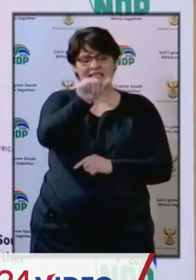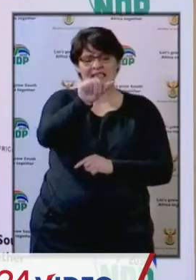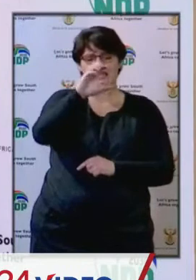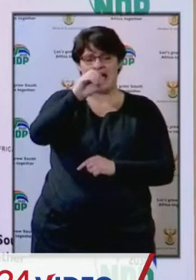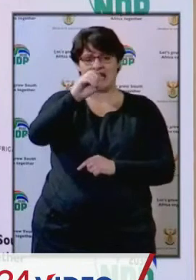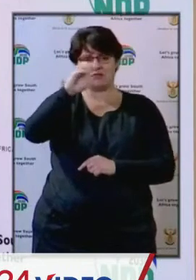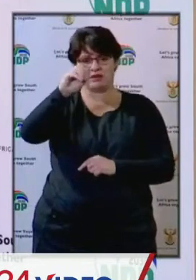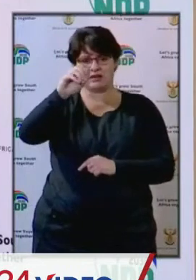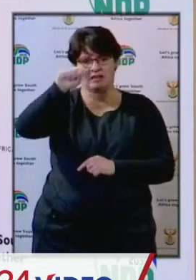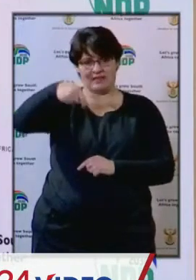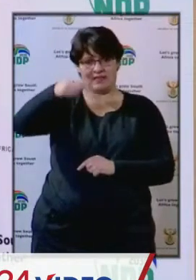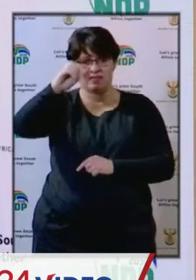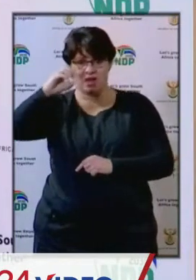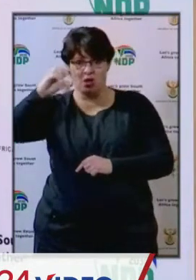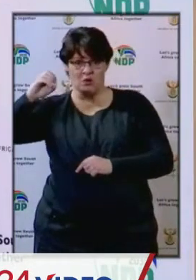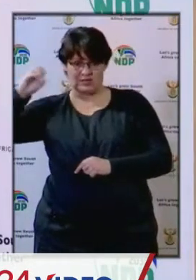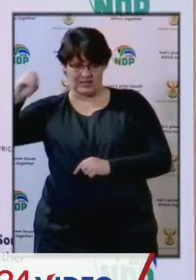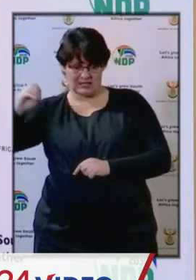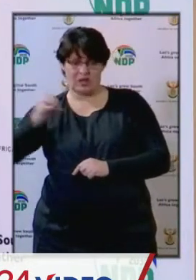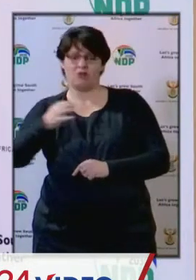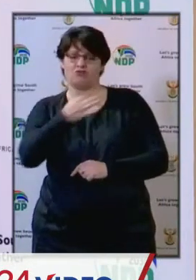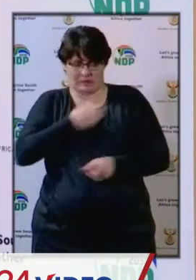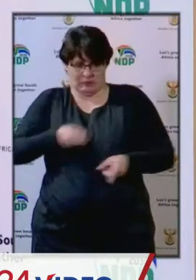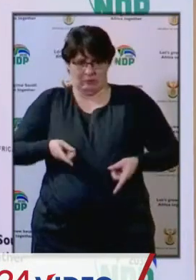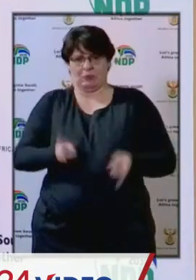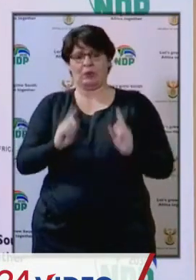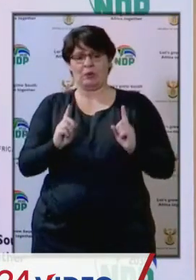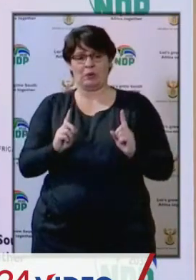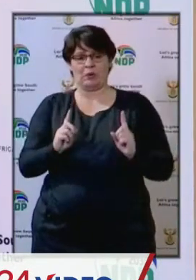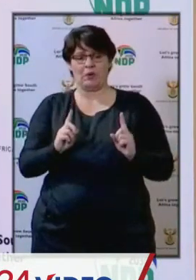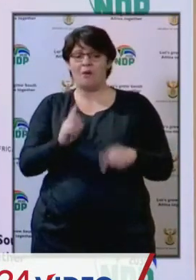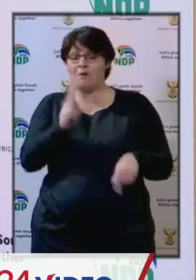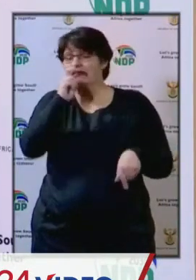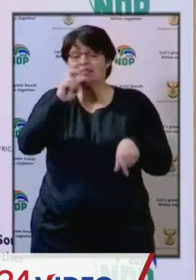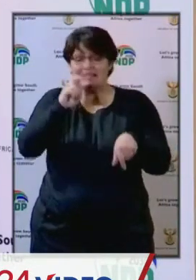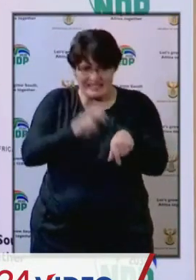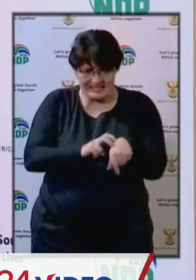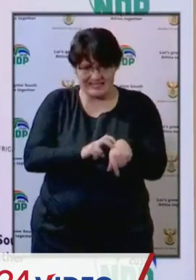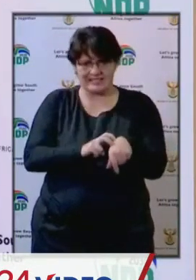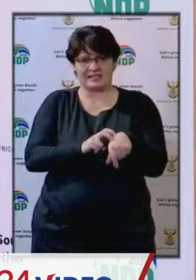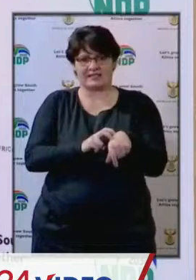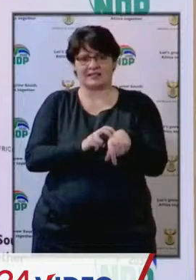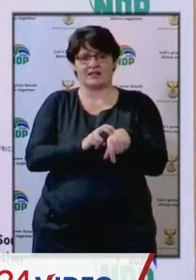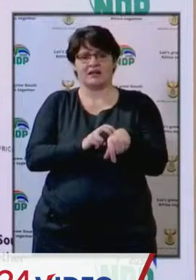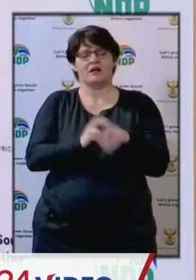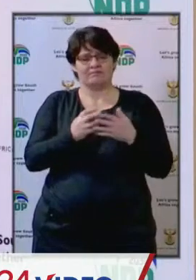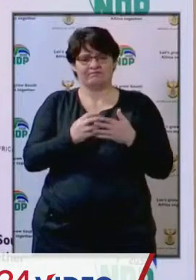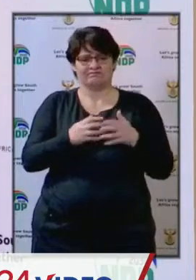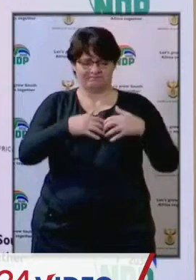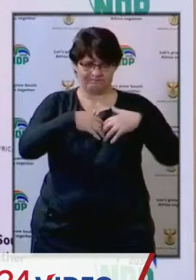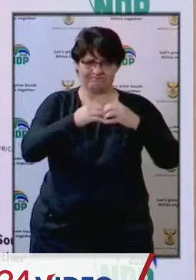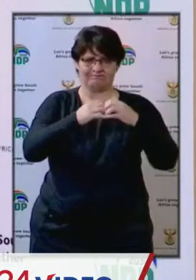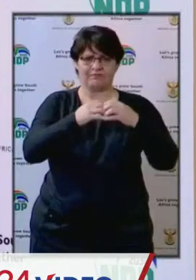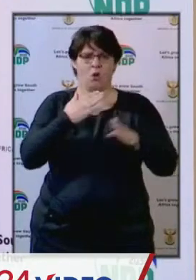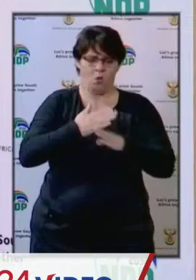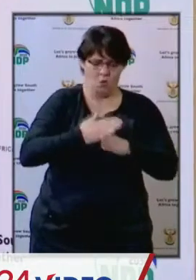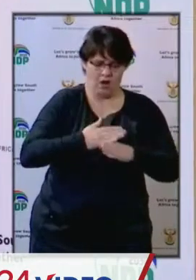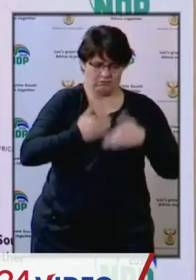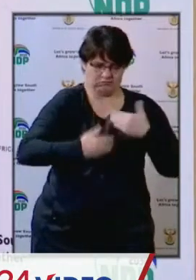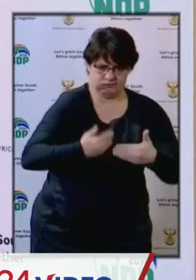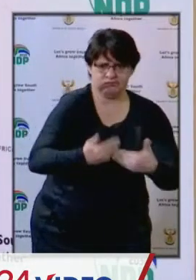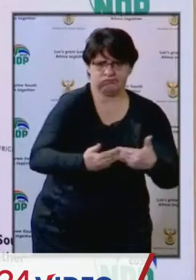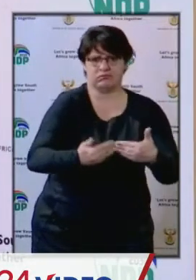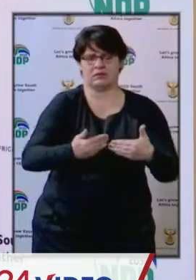,000 jobs were at a risk if the sector doesn't come to at least some level of operation